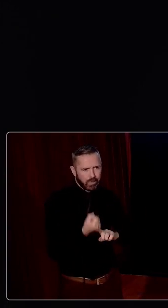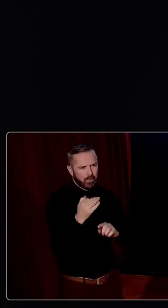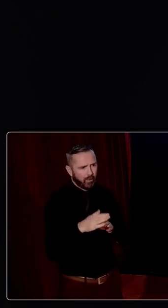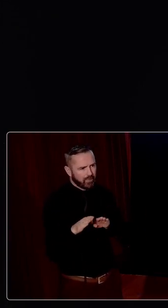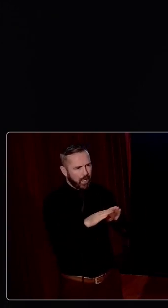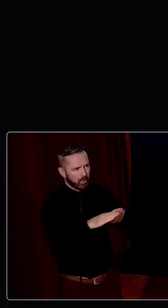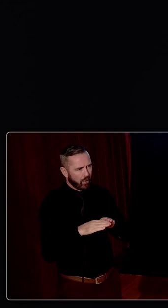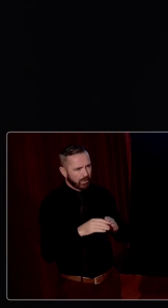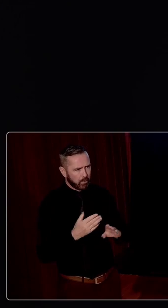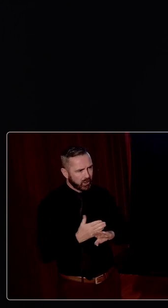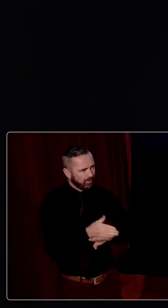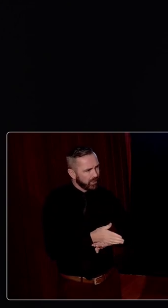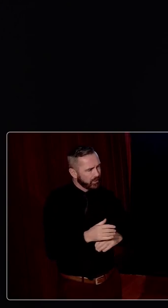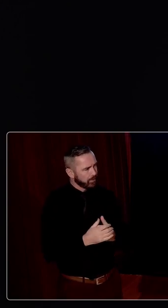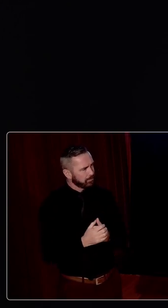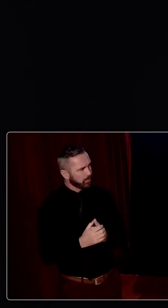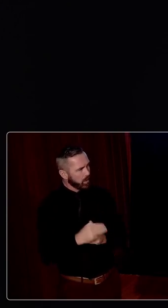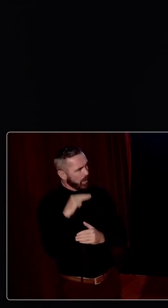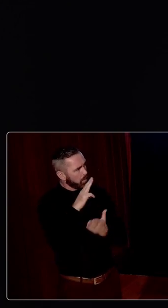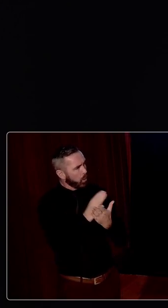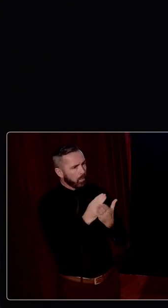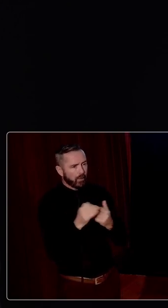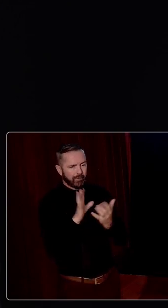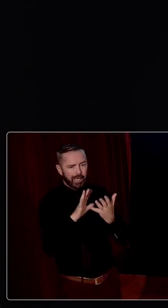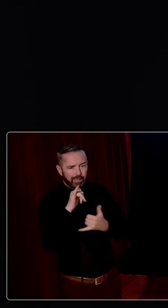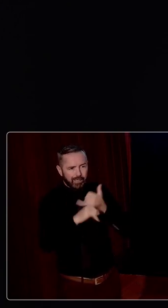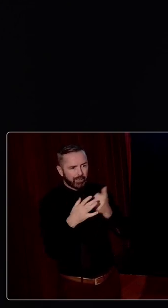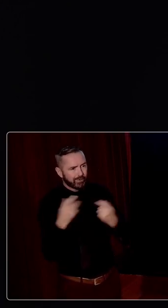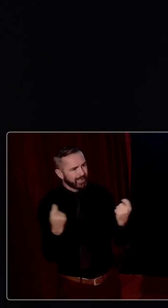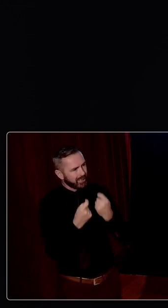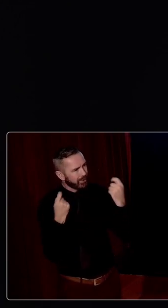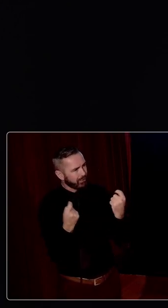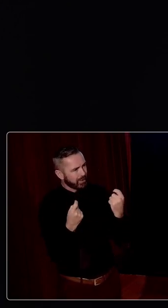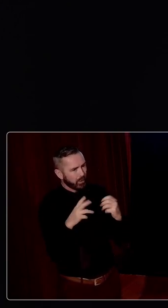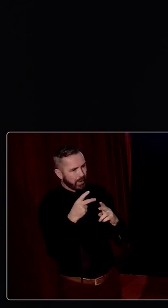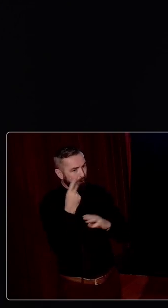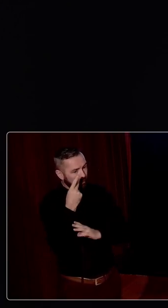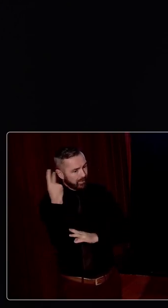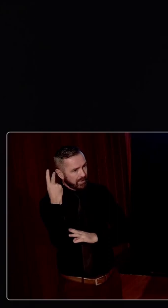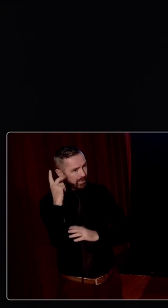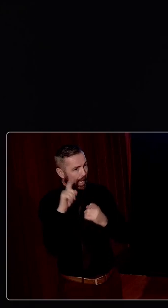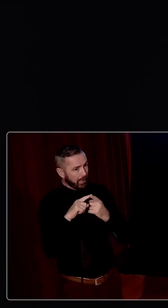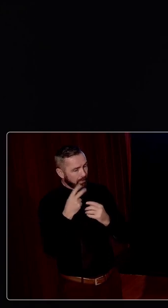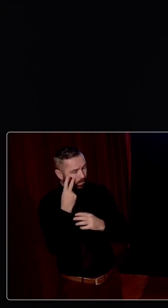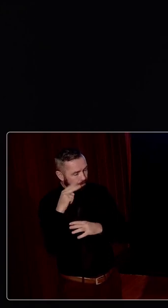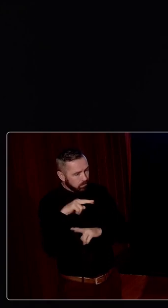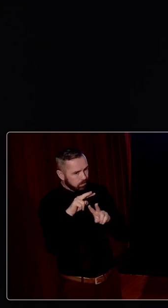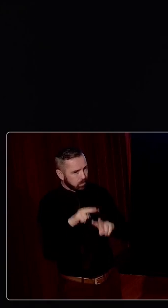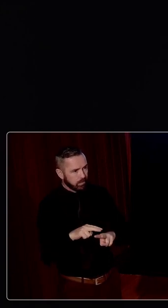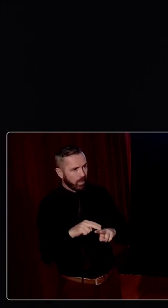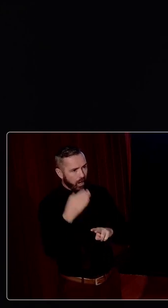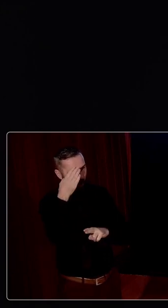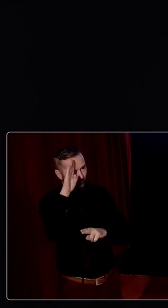democratic perseverance. An important element of the decade of centenaries has been to revisit and where necessary to revise the chronology